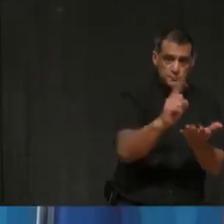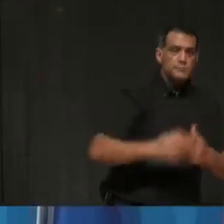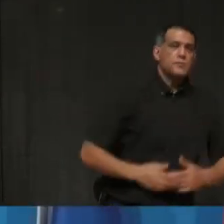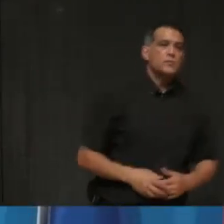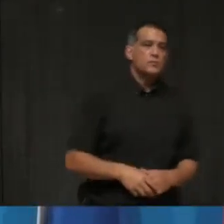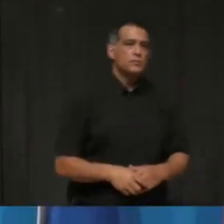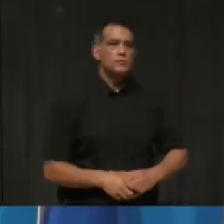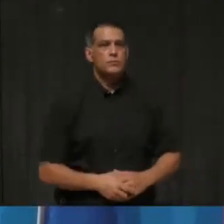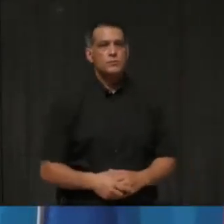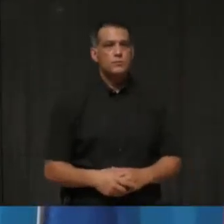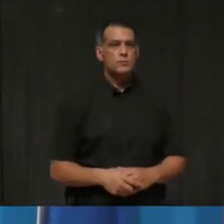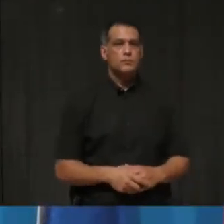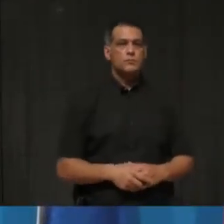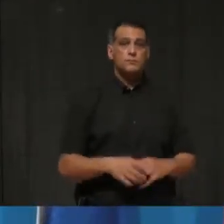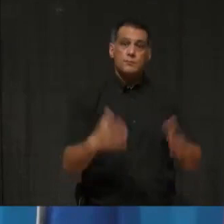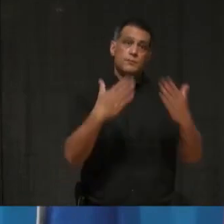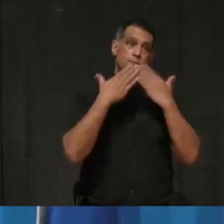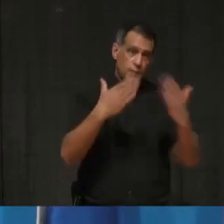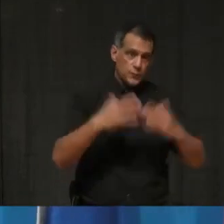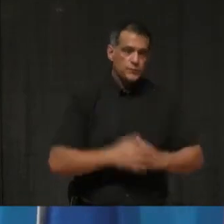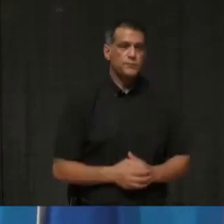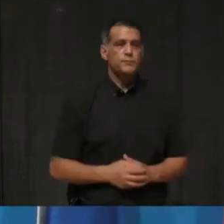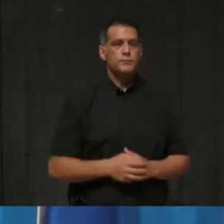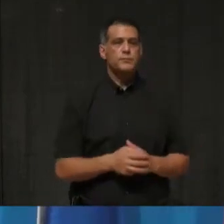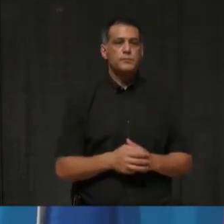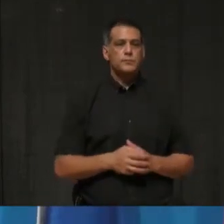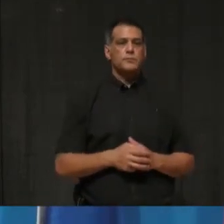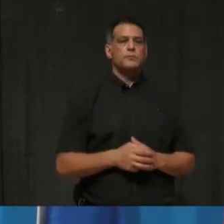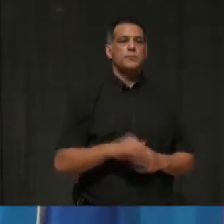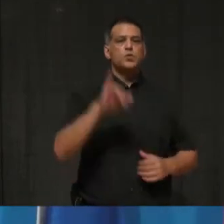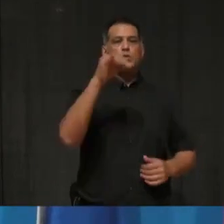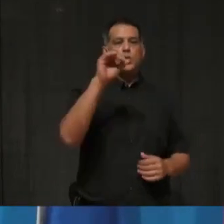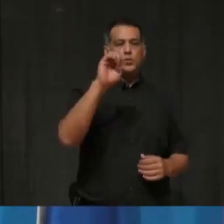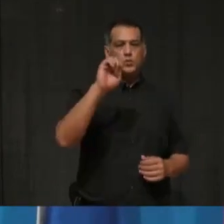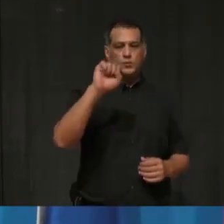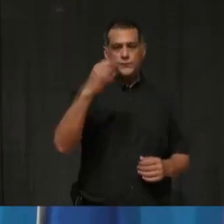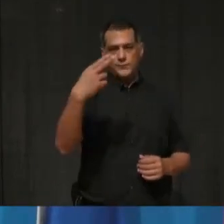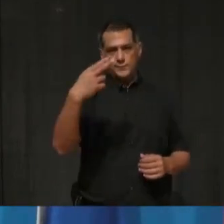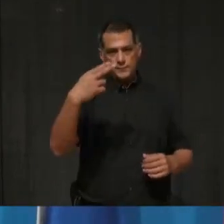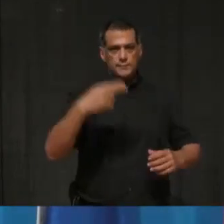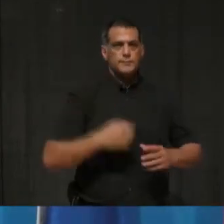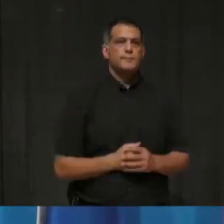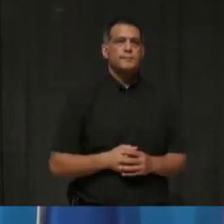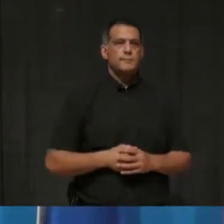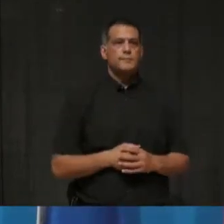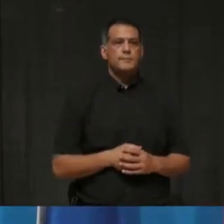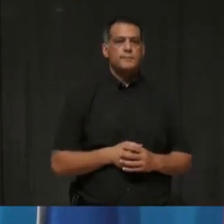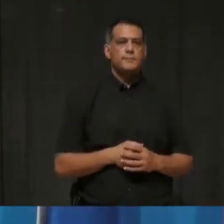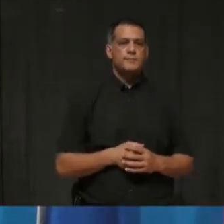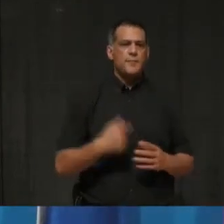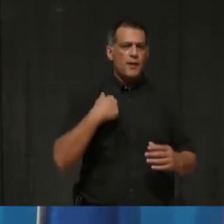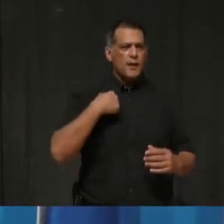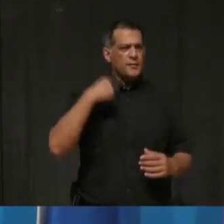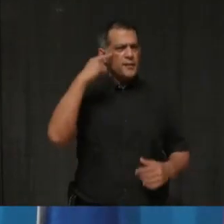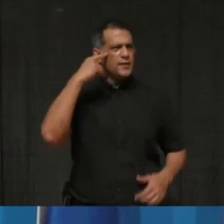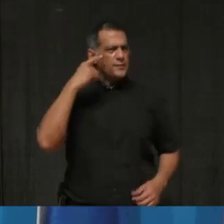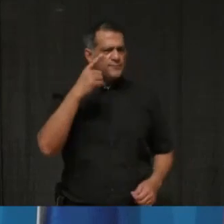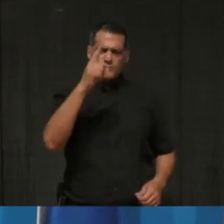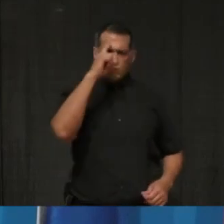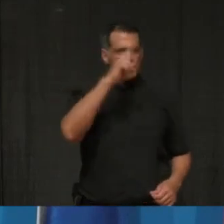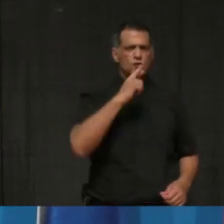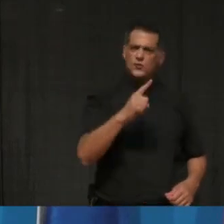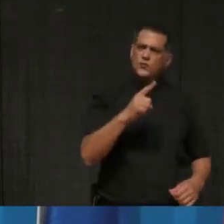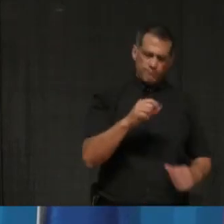Yeah. So thanks so much, Vioza, for the question. Um, you know, absolutely. I think there's no question that, uh,